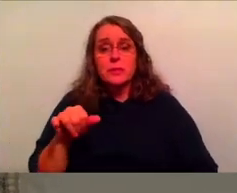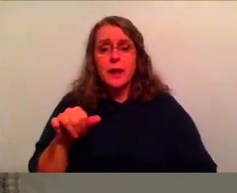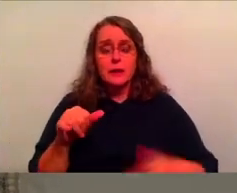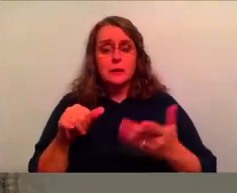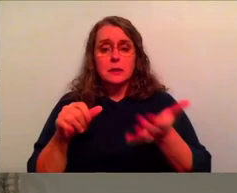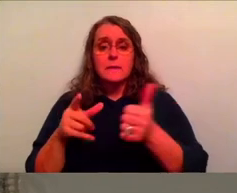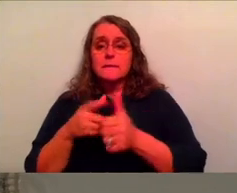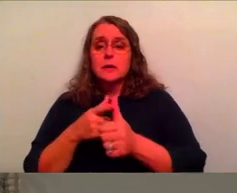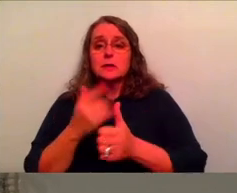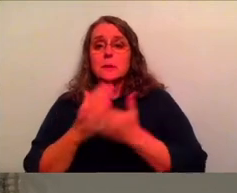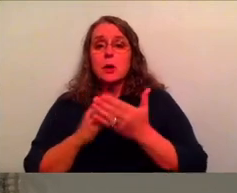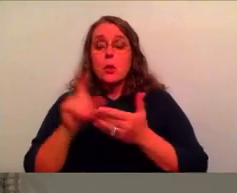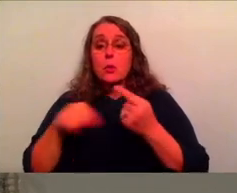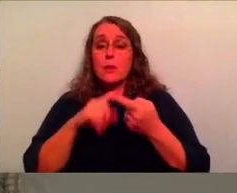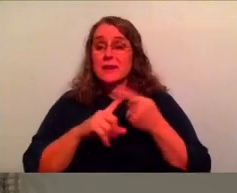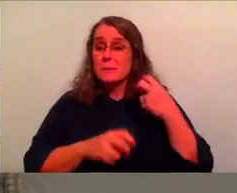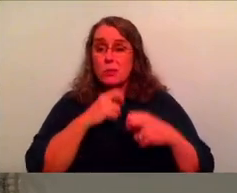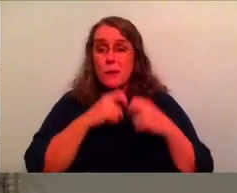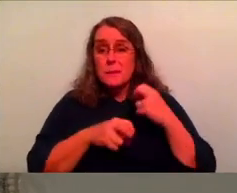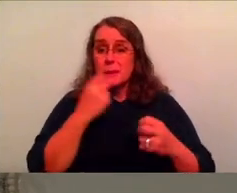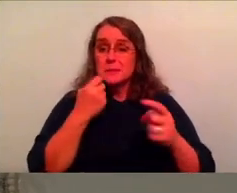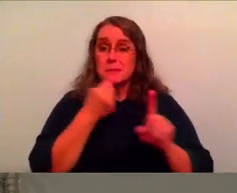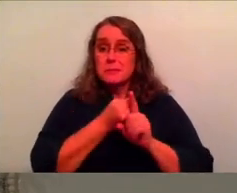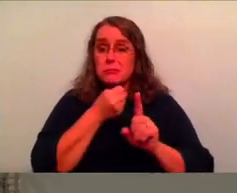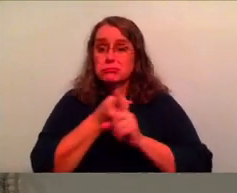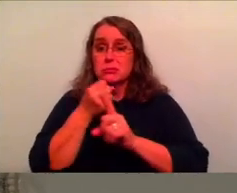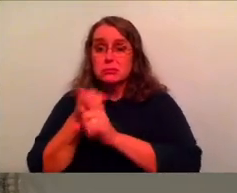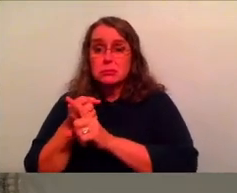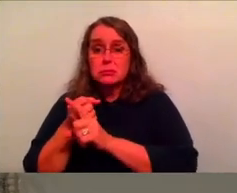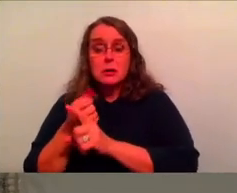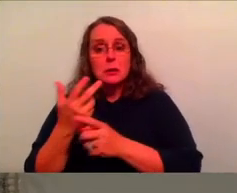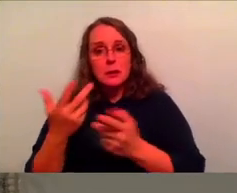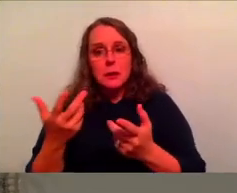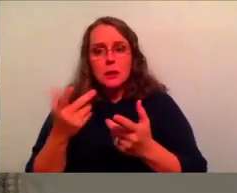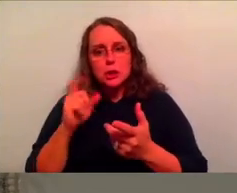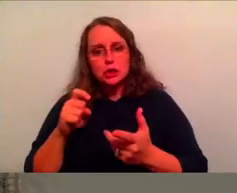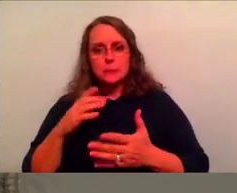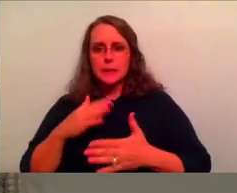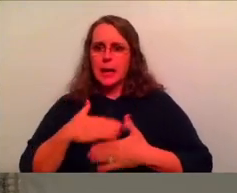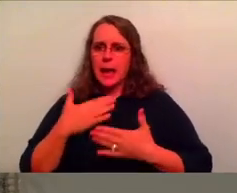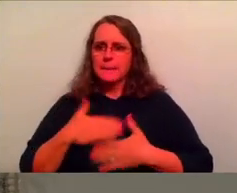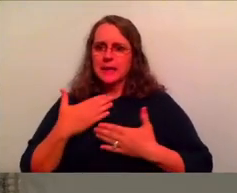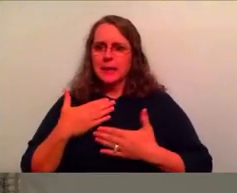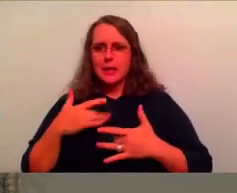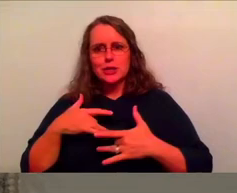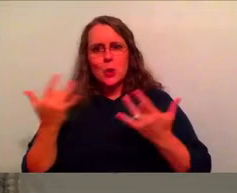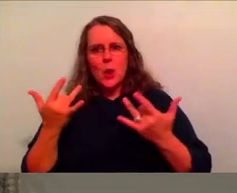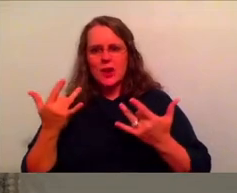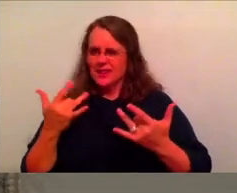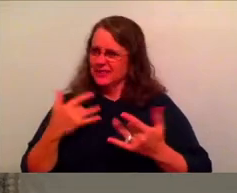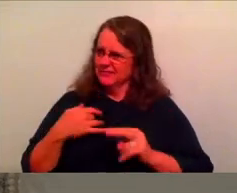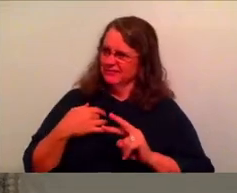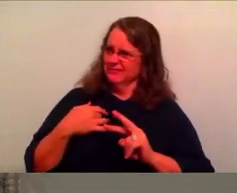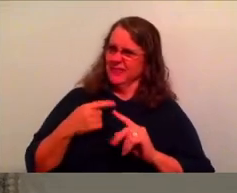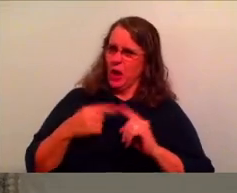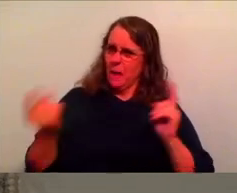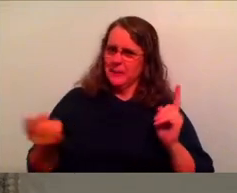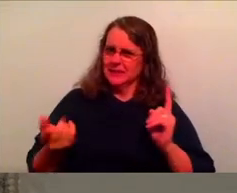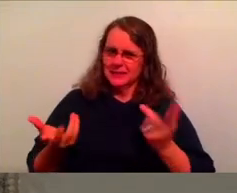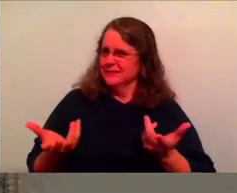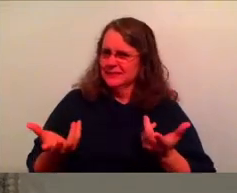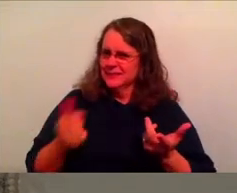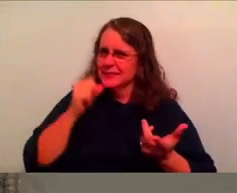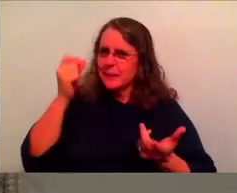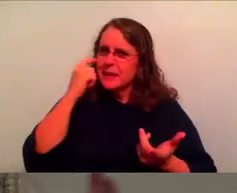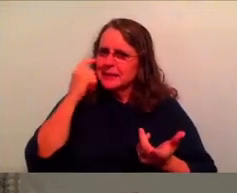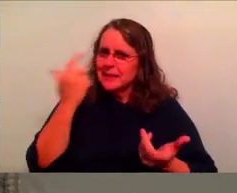talks about, uh, when troubles of any kind come your way, uh, you should be happy about it. Fine. It's just great joy. And you're like, that, those are two opposite things. that make sense?